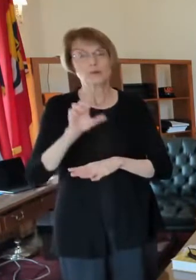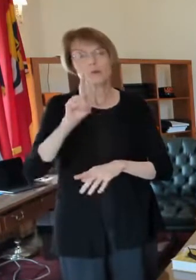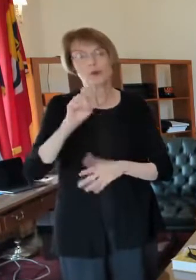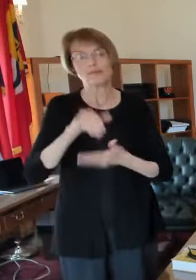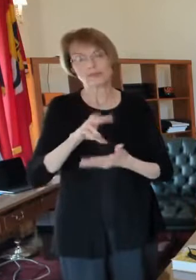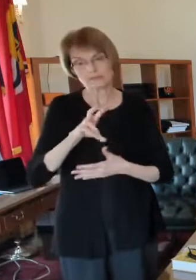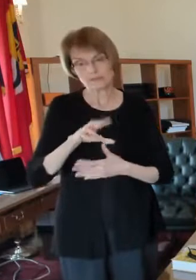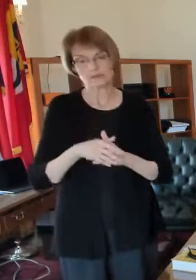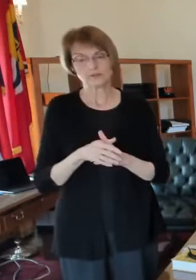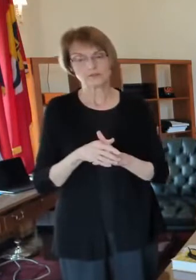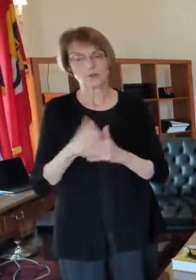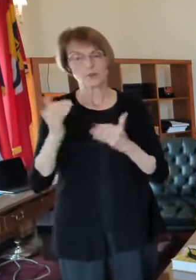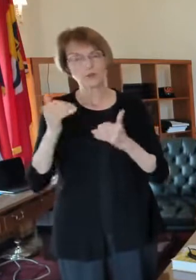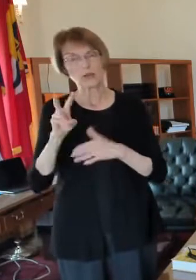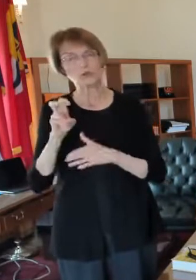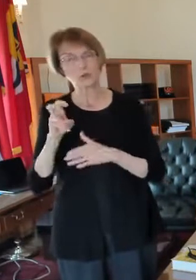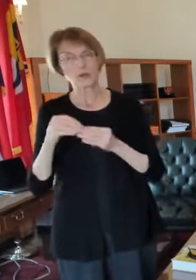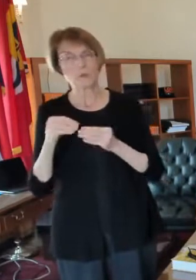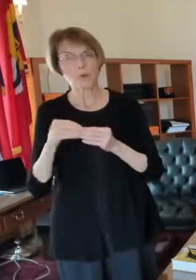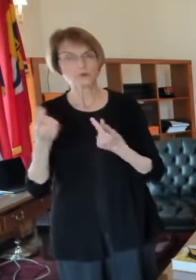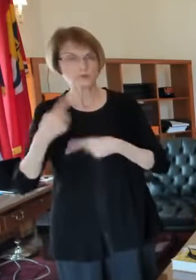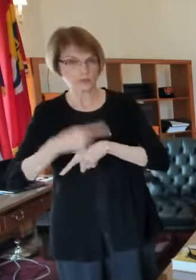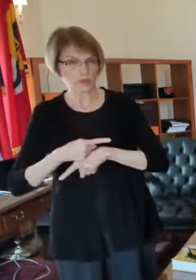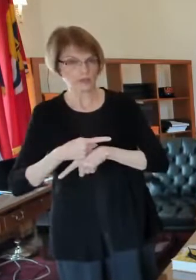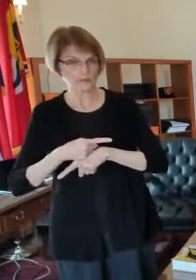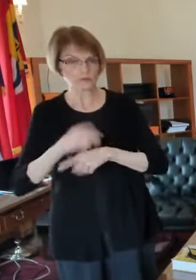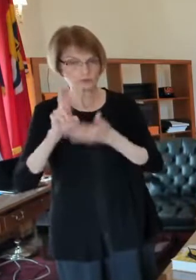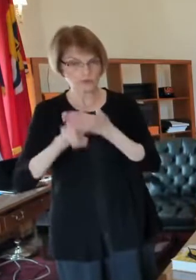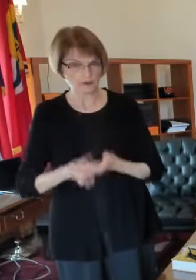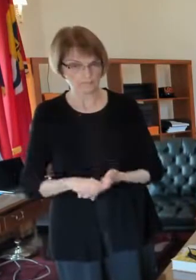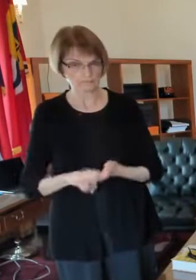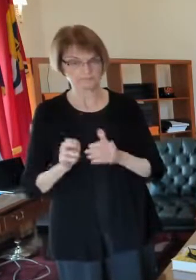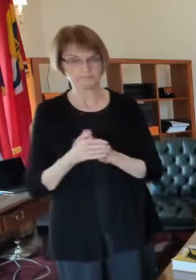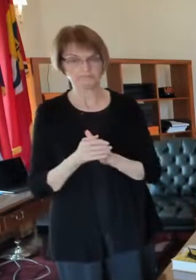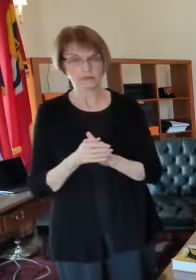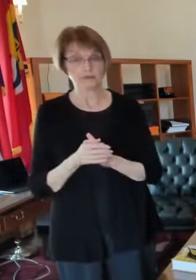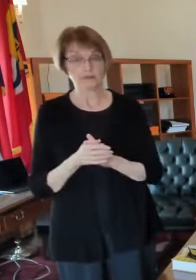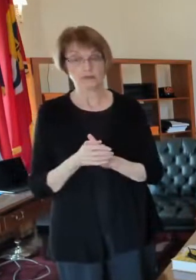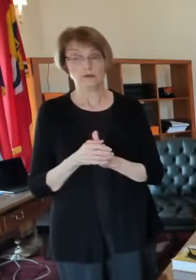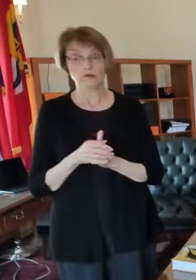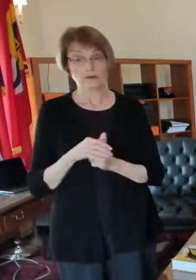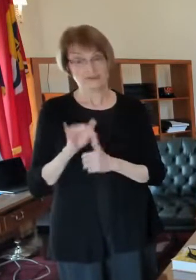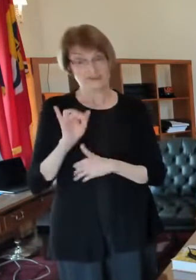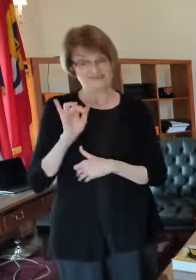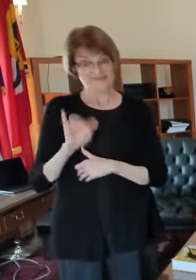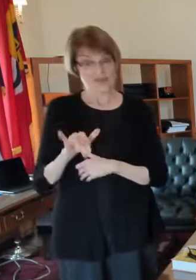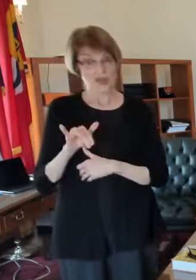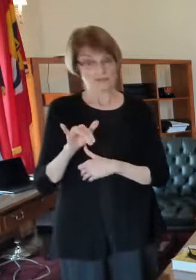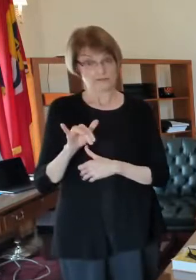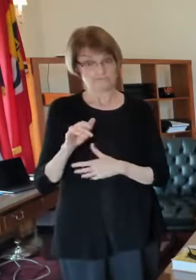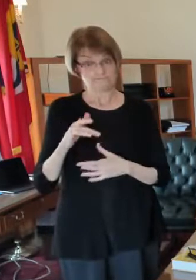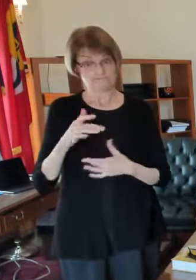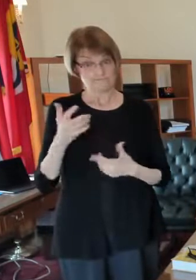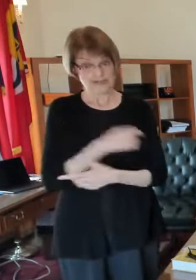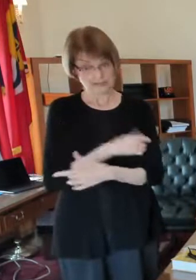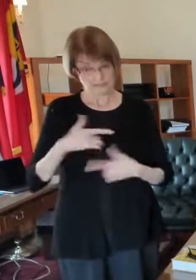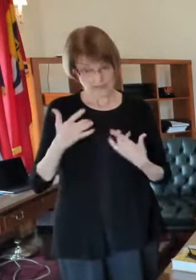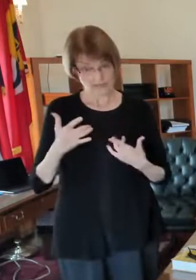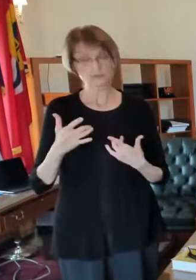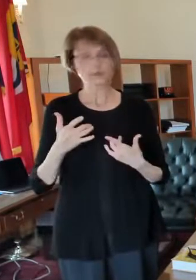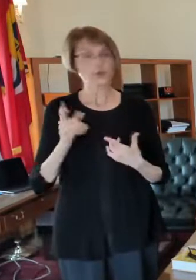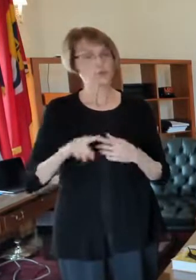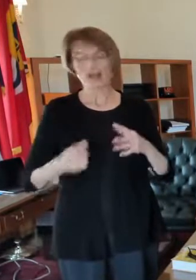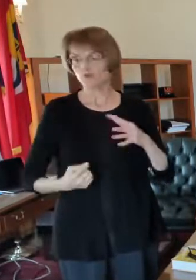probably a couple hundred more who would sign up today that is like all these events you must have an appointment it is by invitation